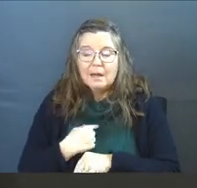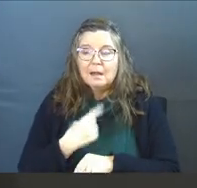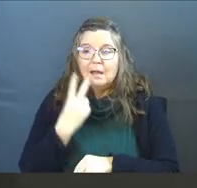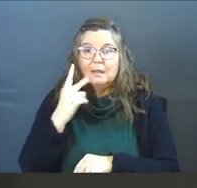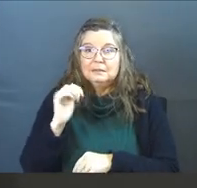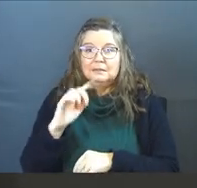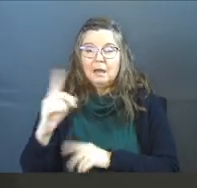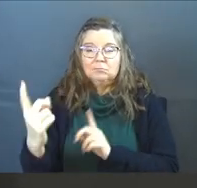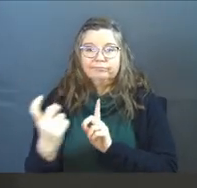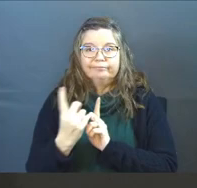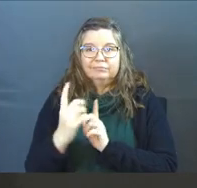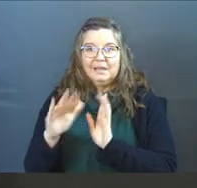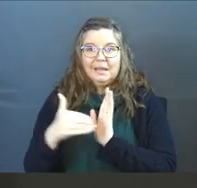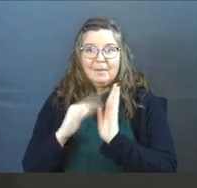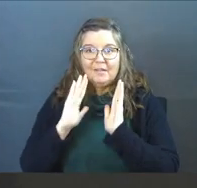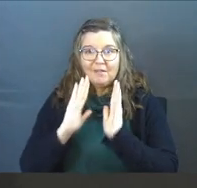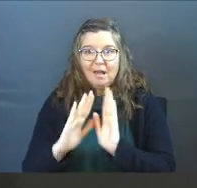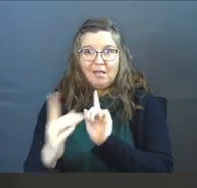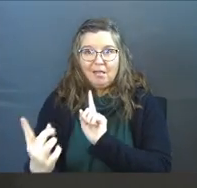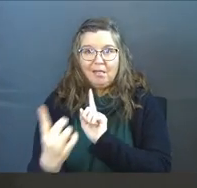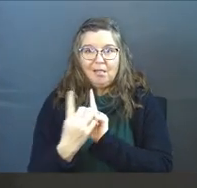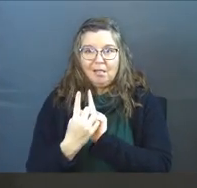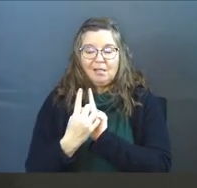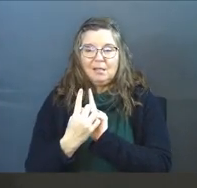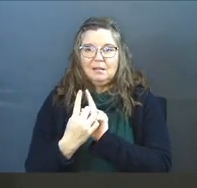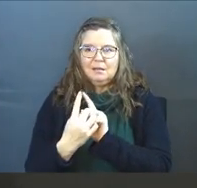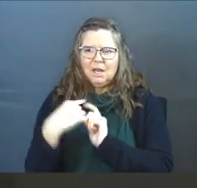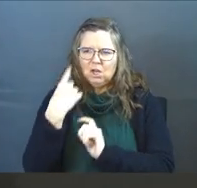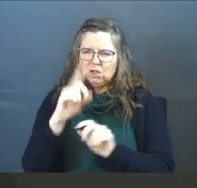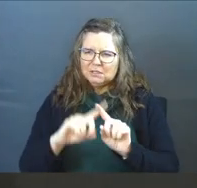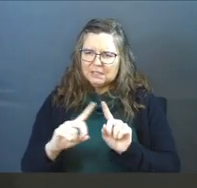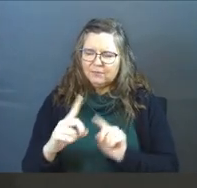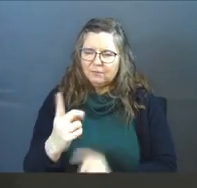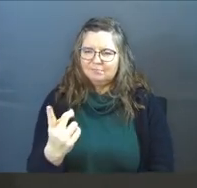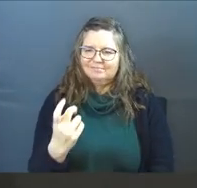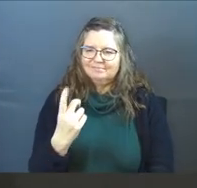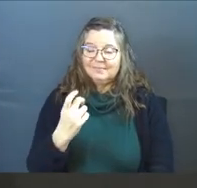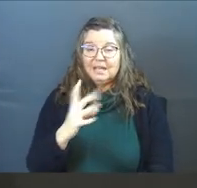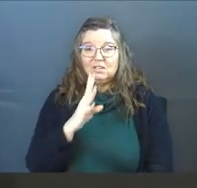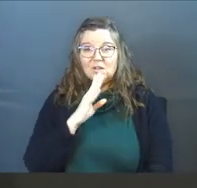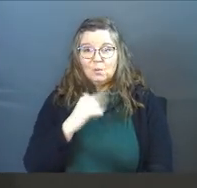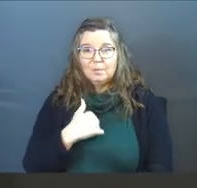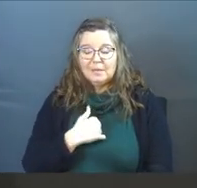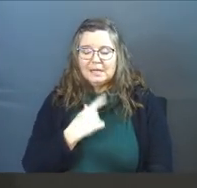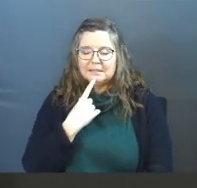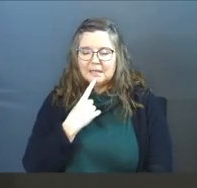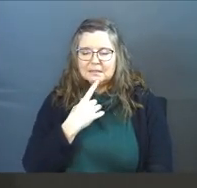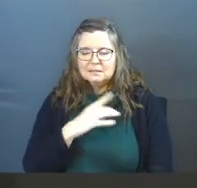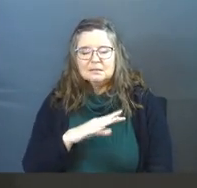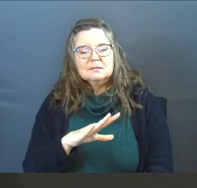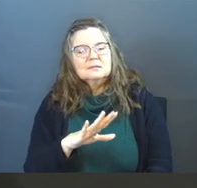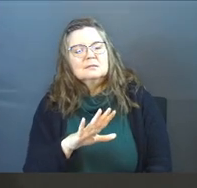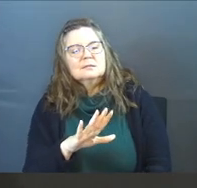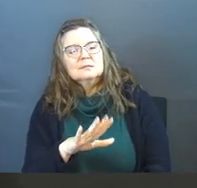And all of a sudden, Todd's there in the middle of an aisle. And he looks different. And he comes up, and he starts talking to me. And he says,